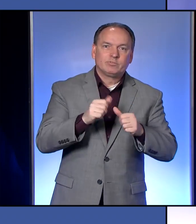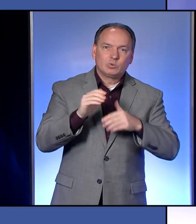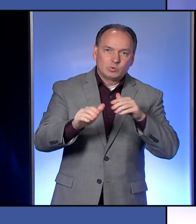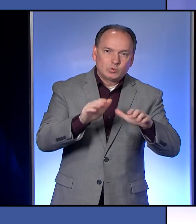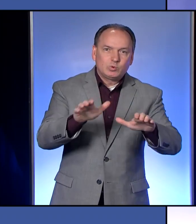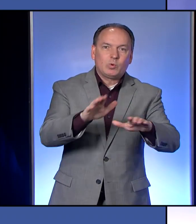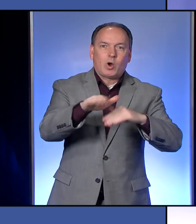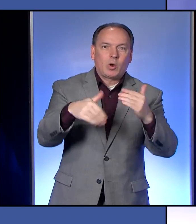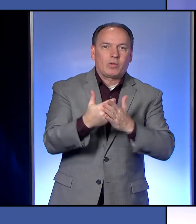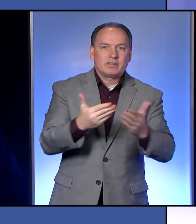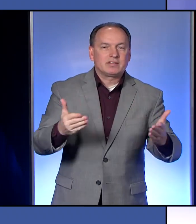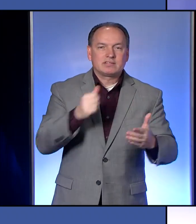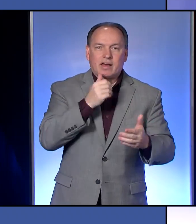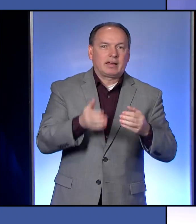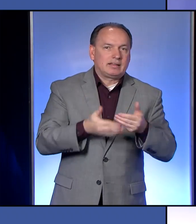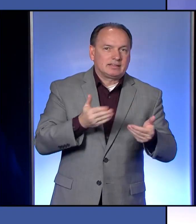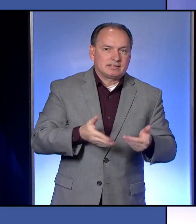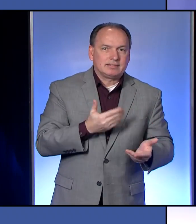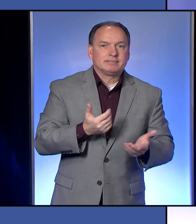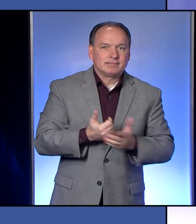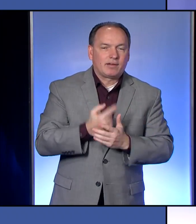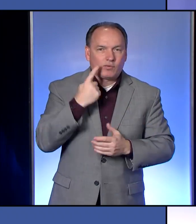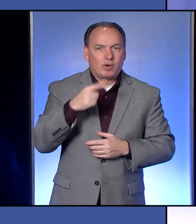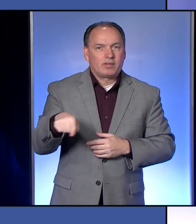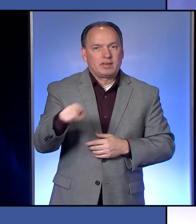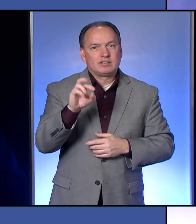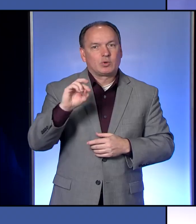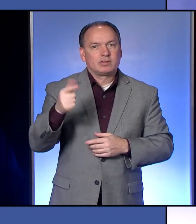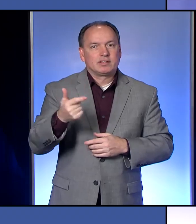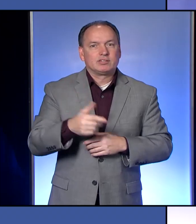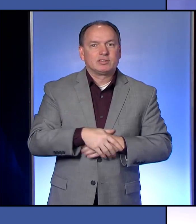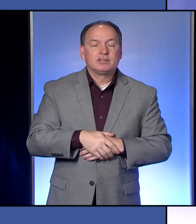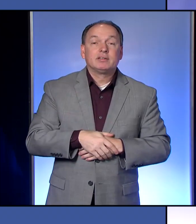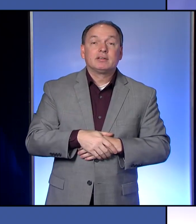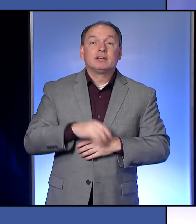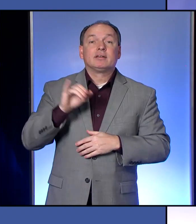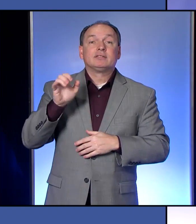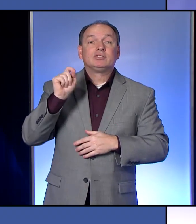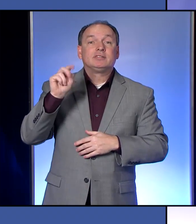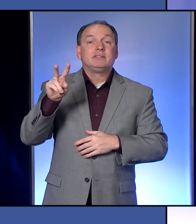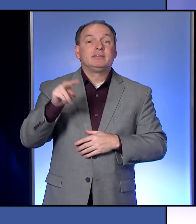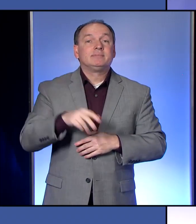it's not easy. And it's not going to be easy for these organizations. Jet TV.